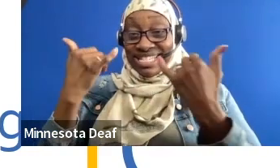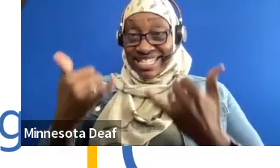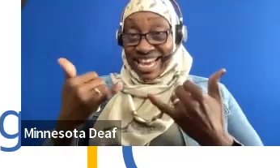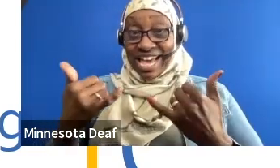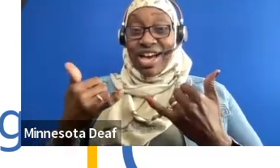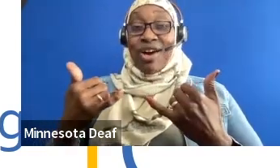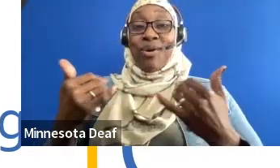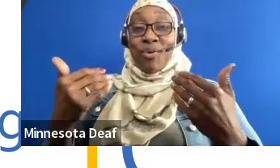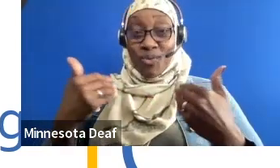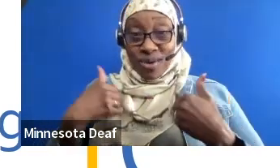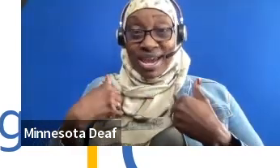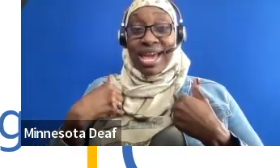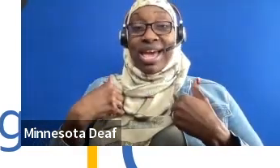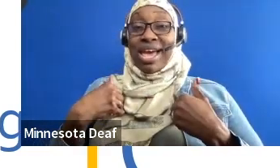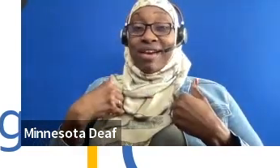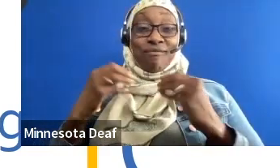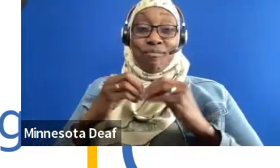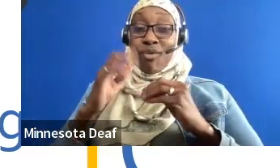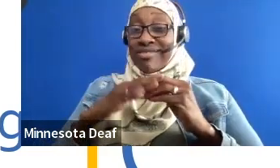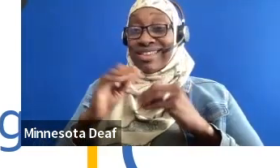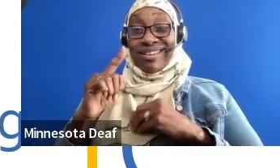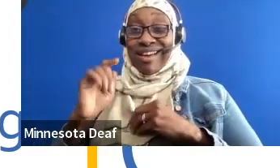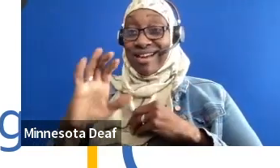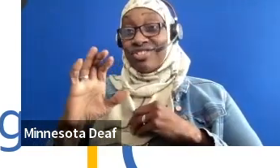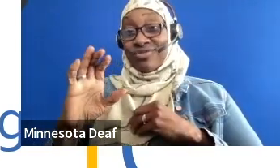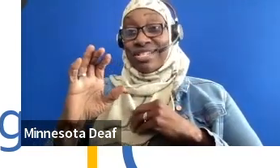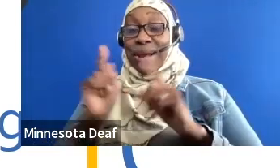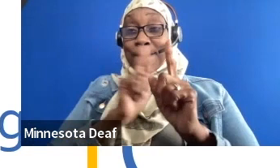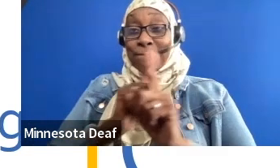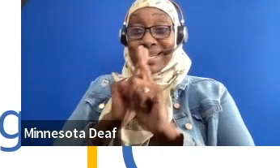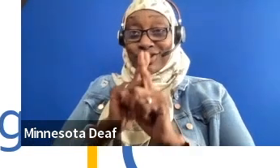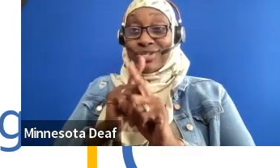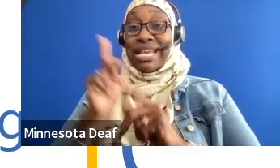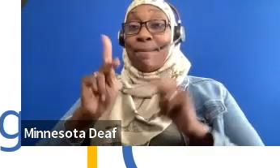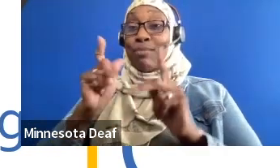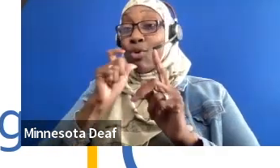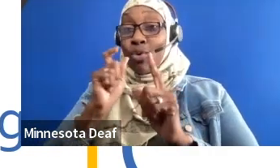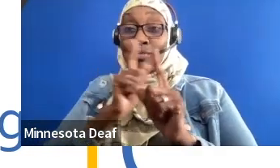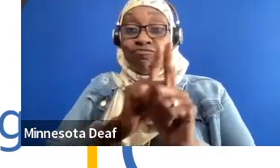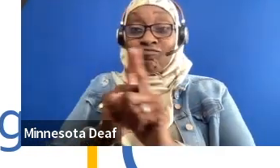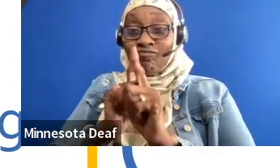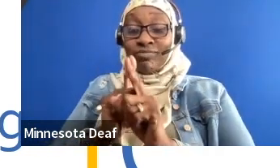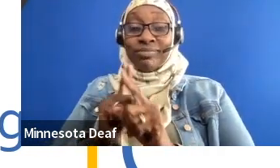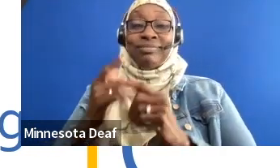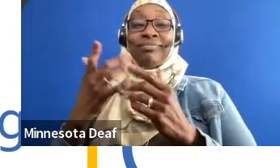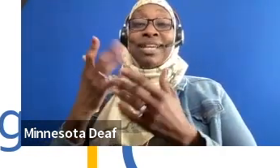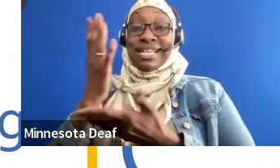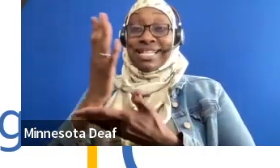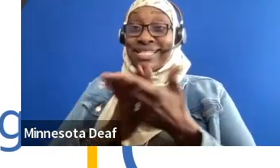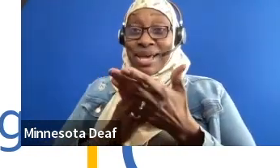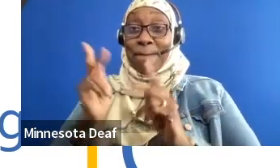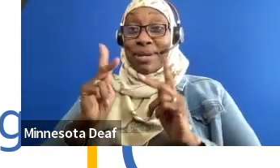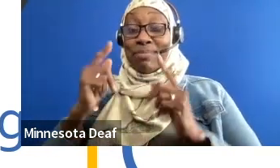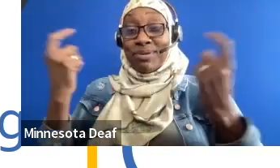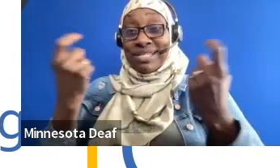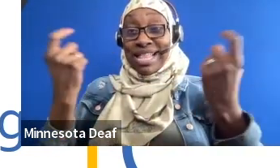And I know for a fact we have, we just had a really cool event that celebrated some year-long matches. One of our longest going match